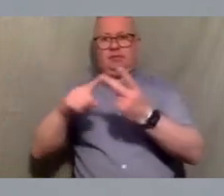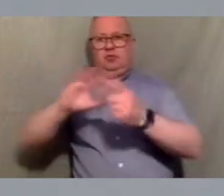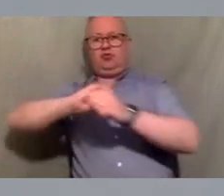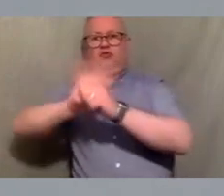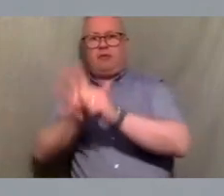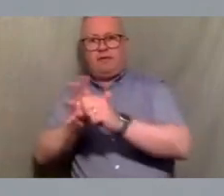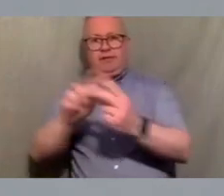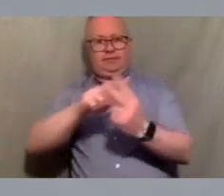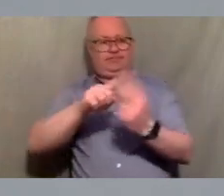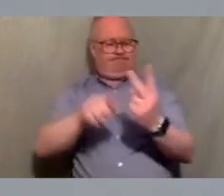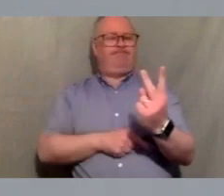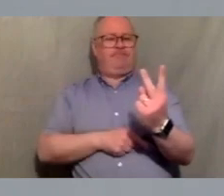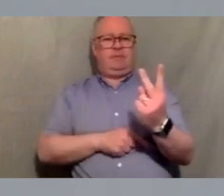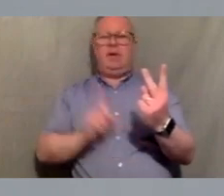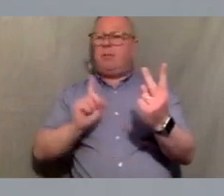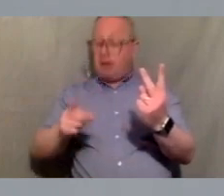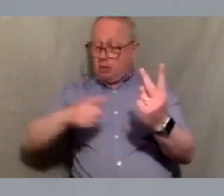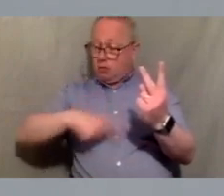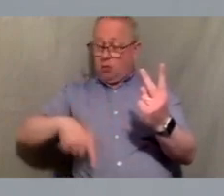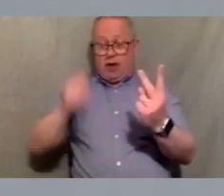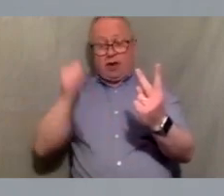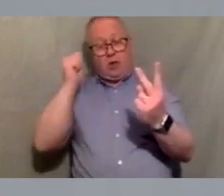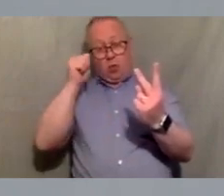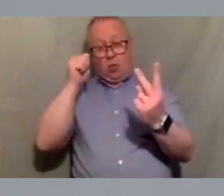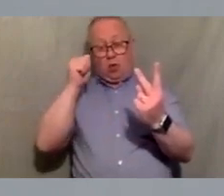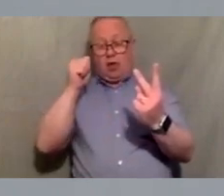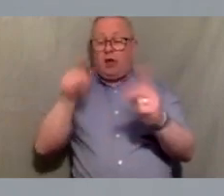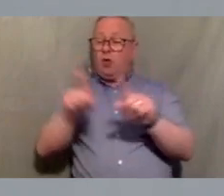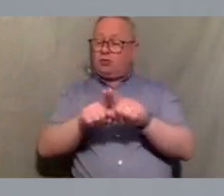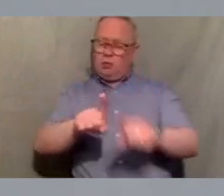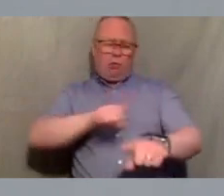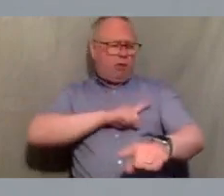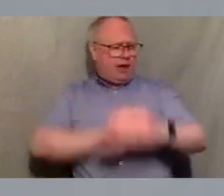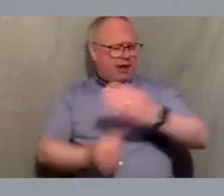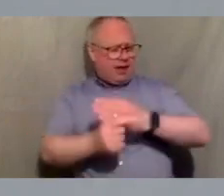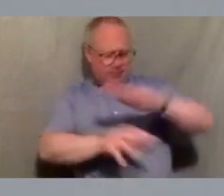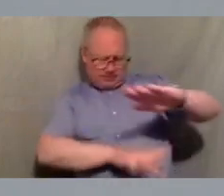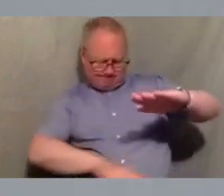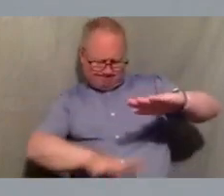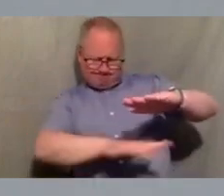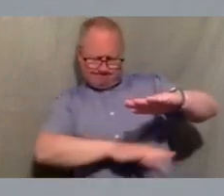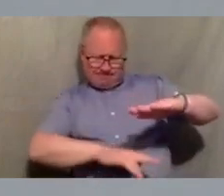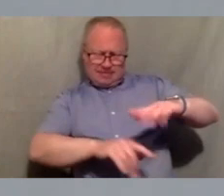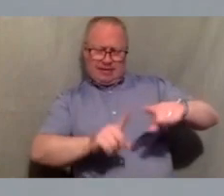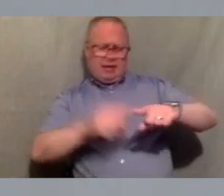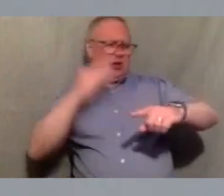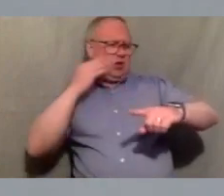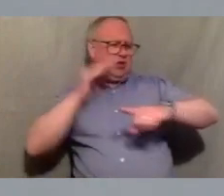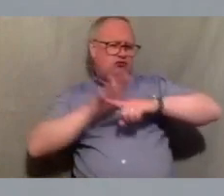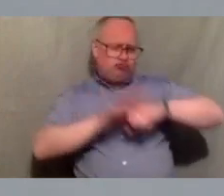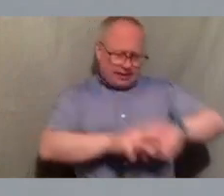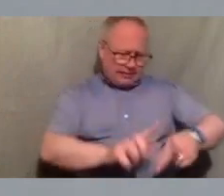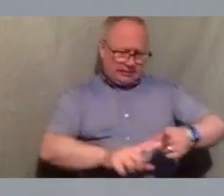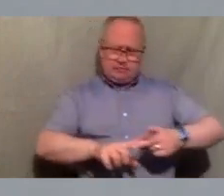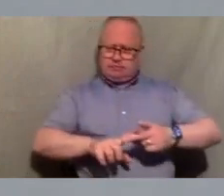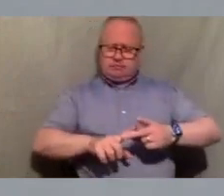aware of the need to tackle some of the underlying causes the intersection of racism colonialism and a